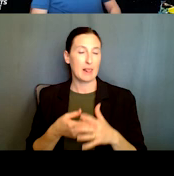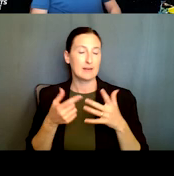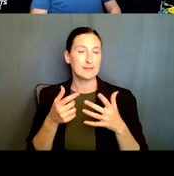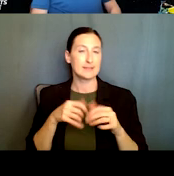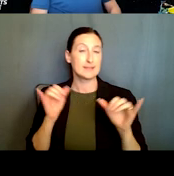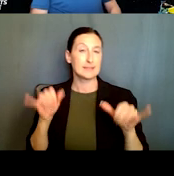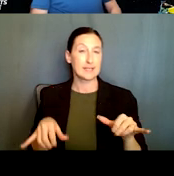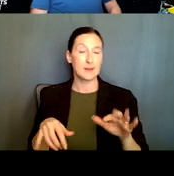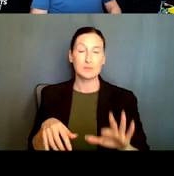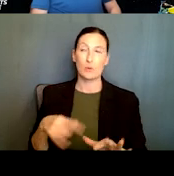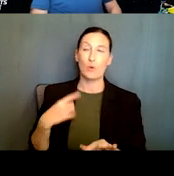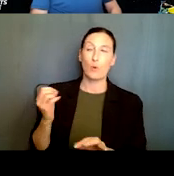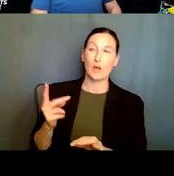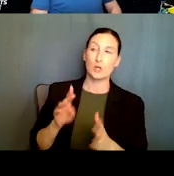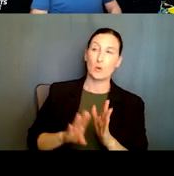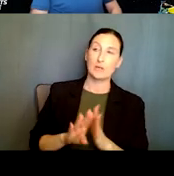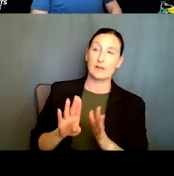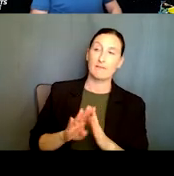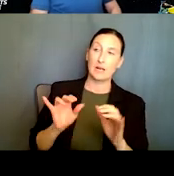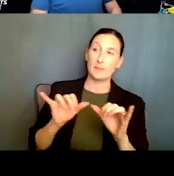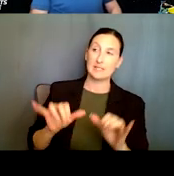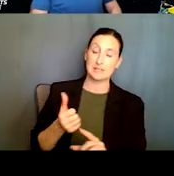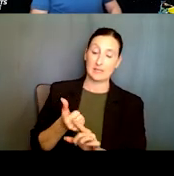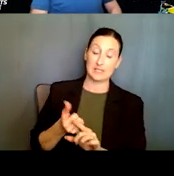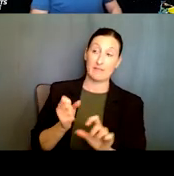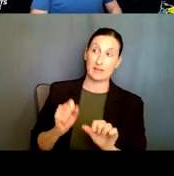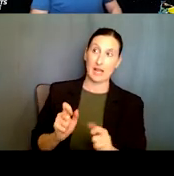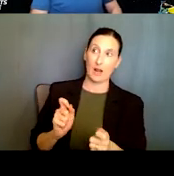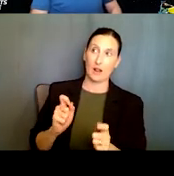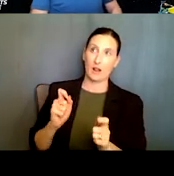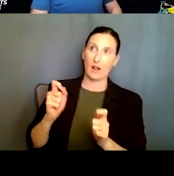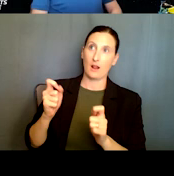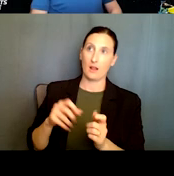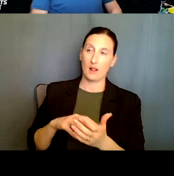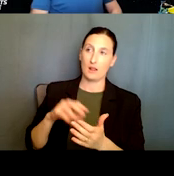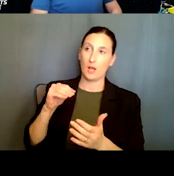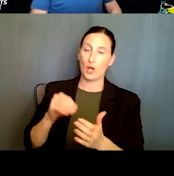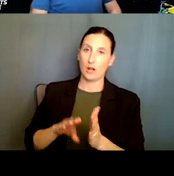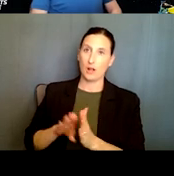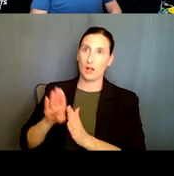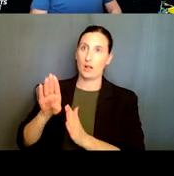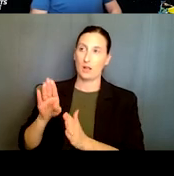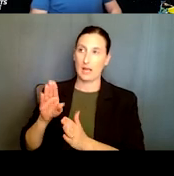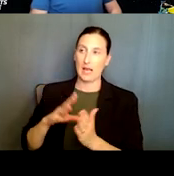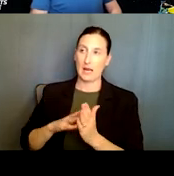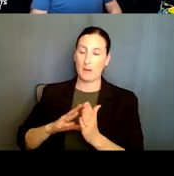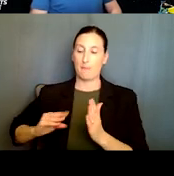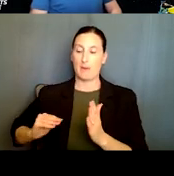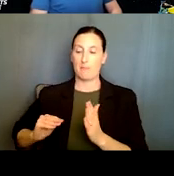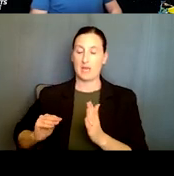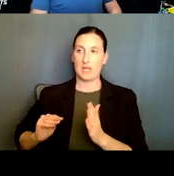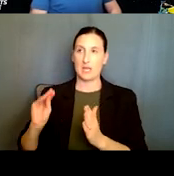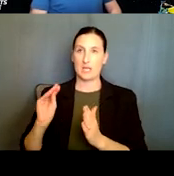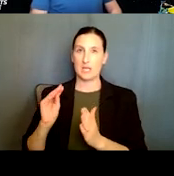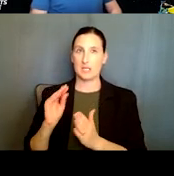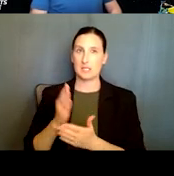okay, we are developing these systems that are able to learn and kind of mimic or exhibit some form of intelligence,